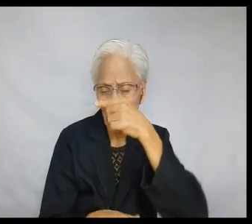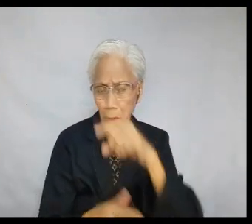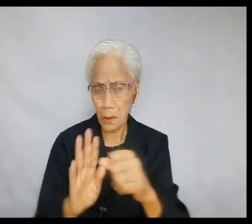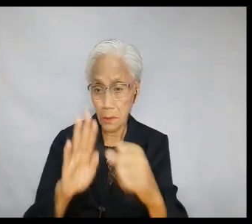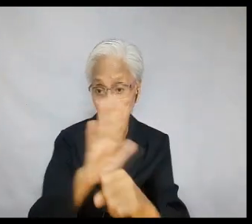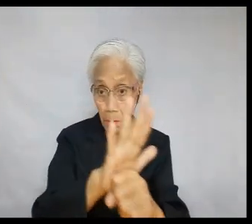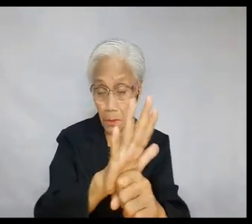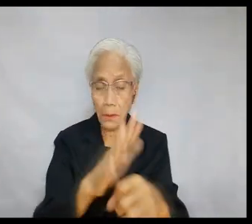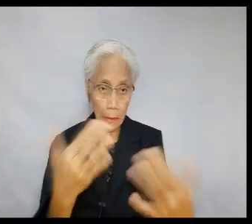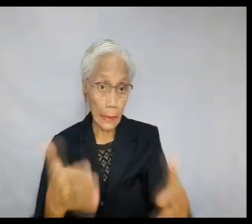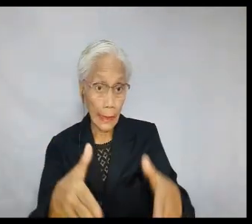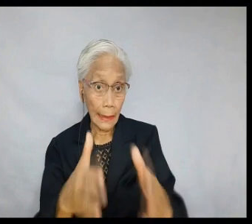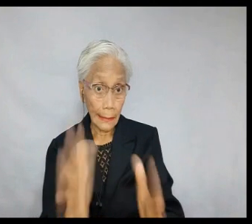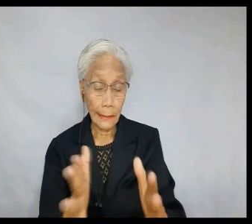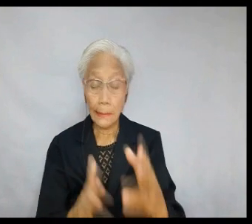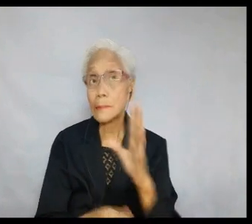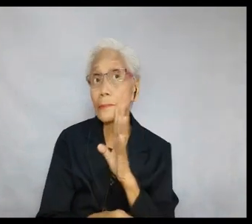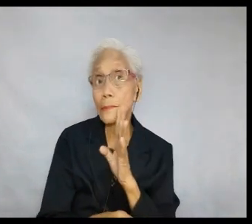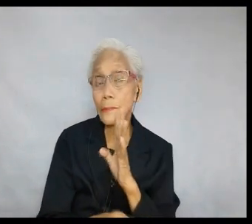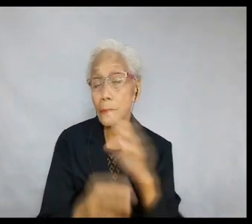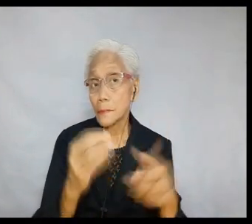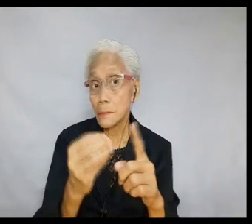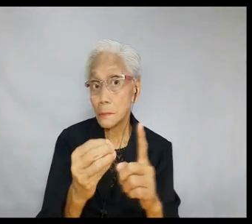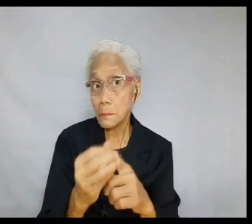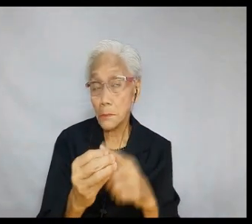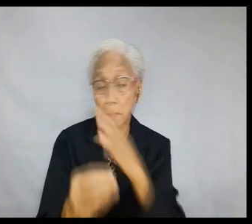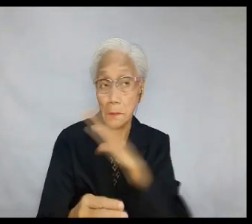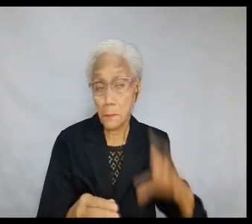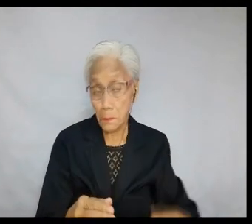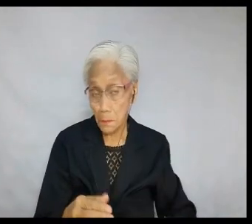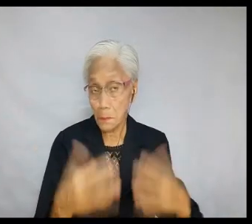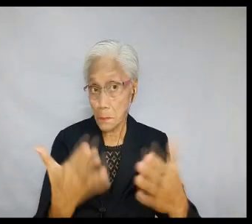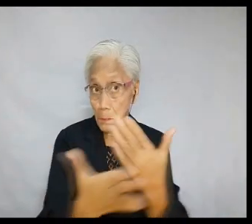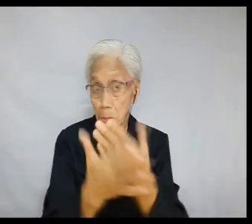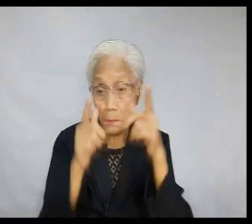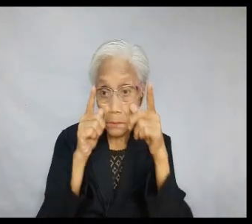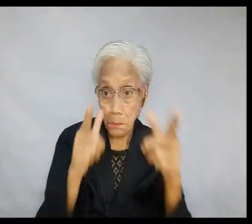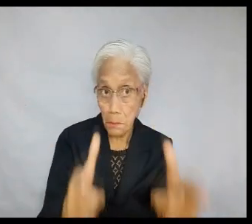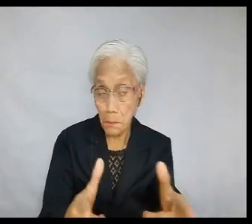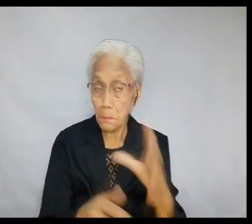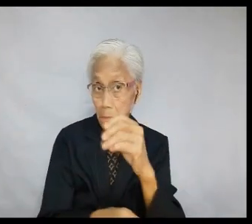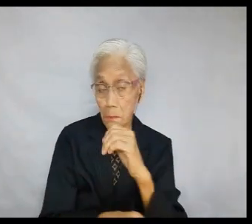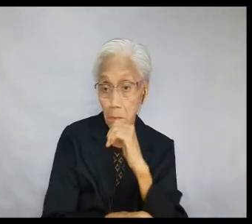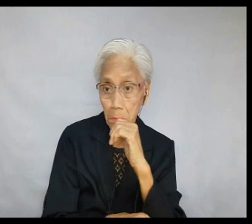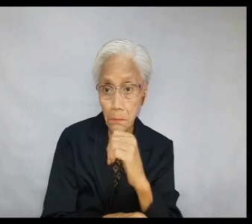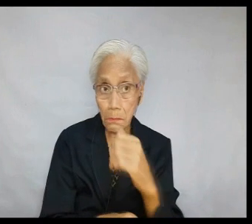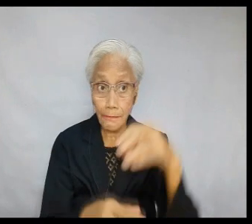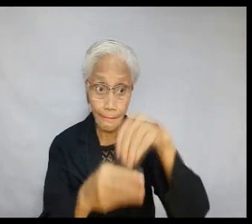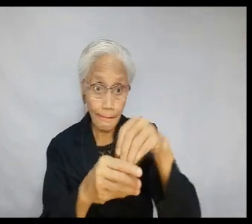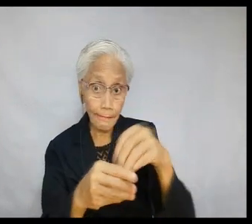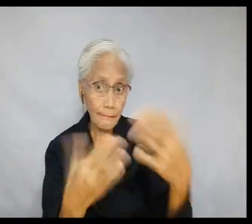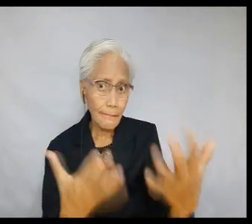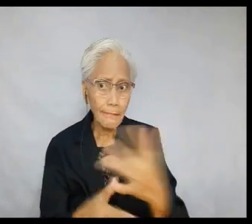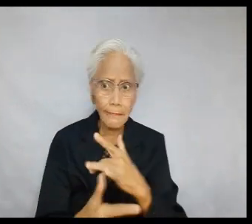Okay, with that off our chest, let's talk about Christian fashion. First, let us mention what clearly fashion is not. By